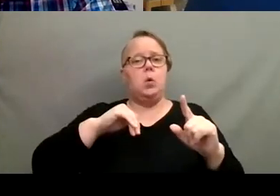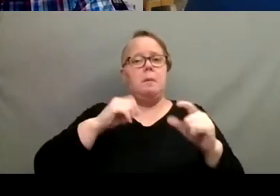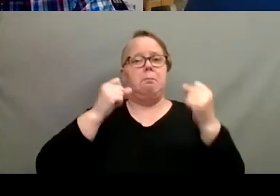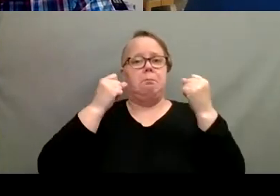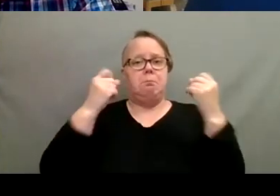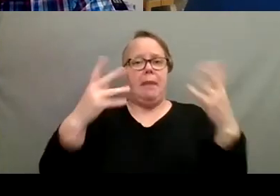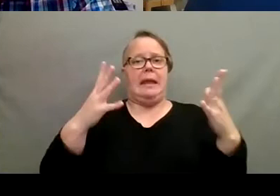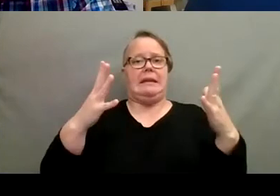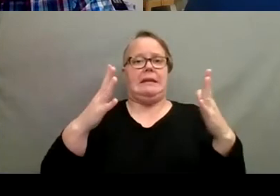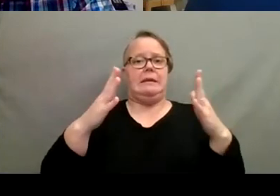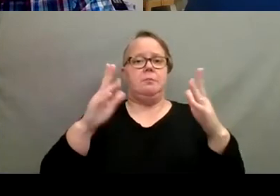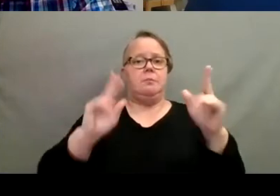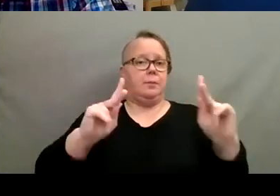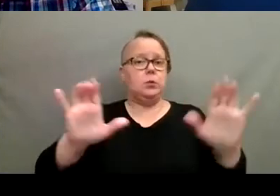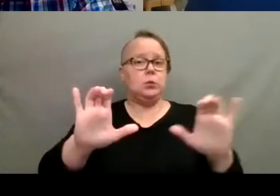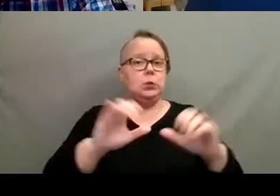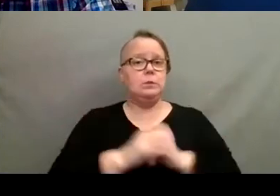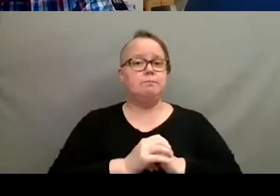house planters do.